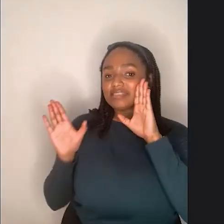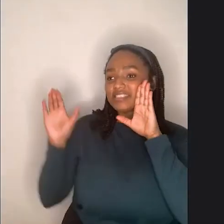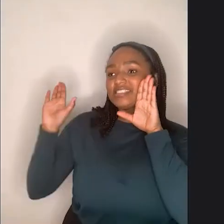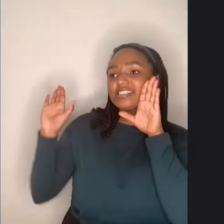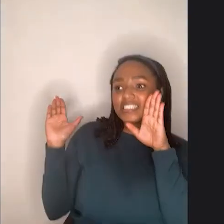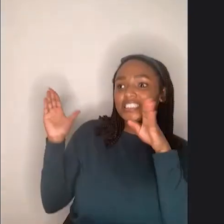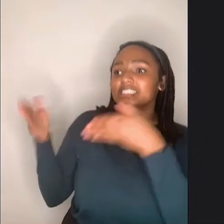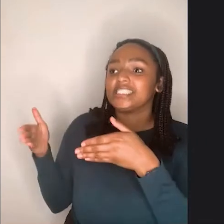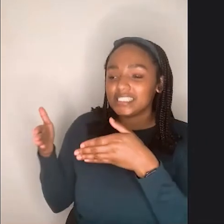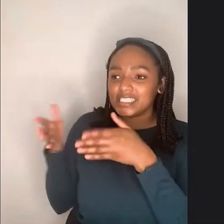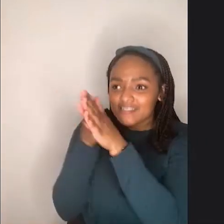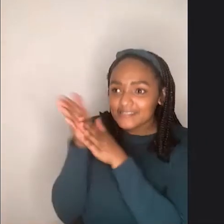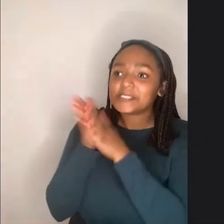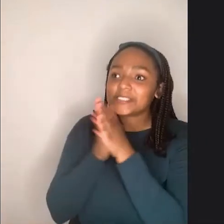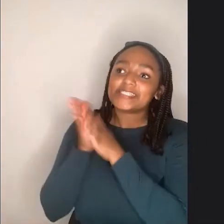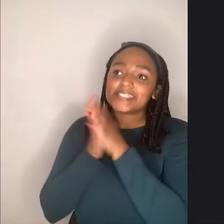towards an Artie book.